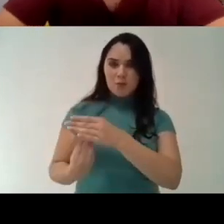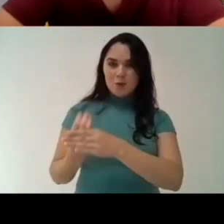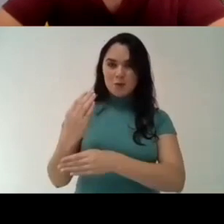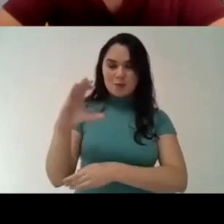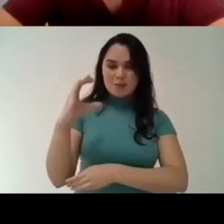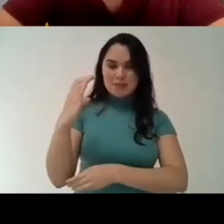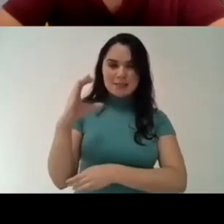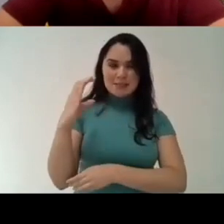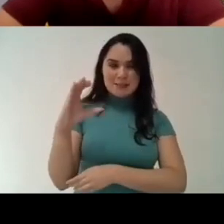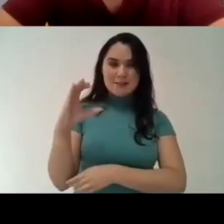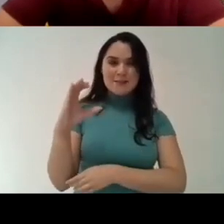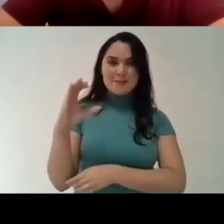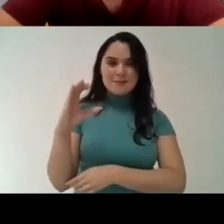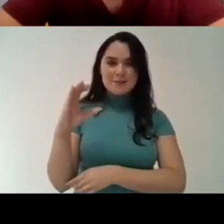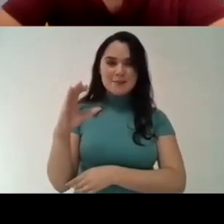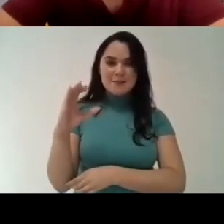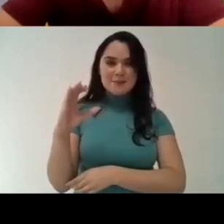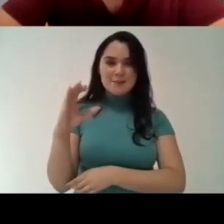in the country